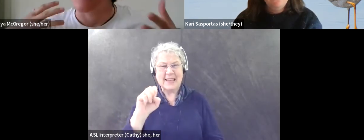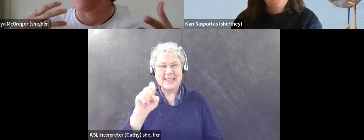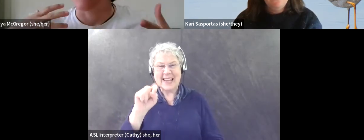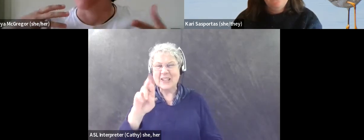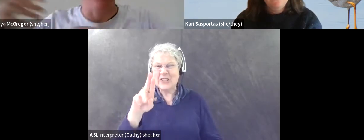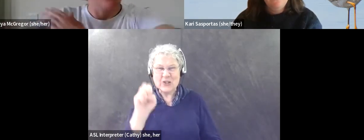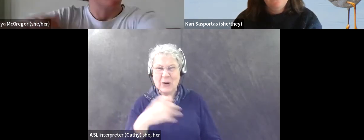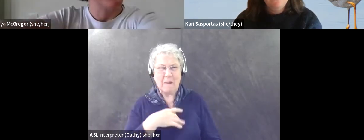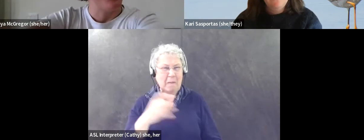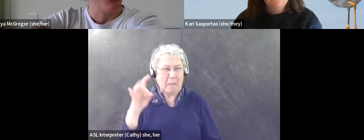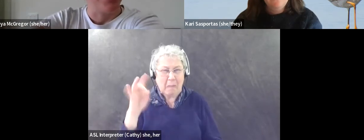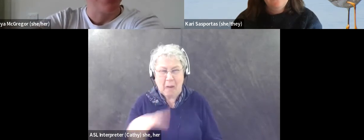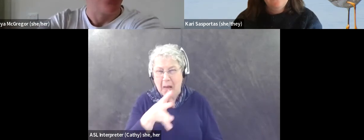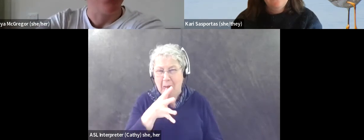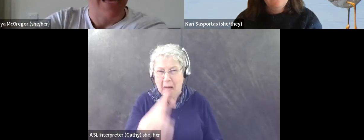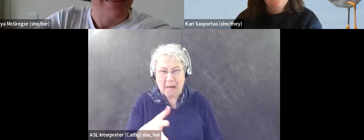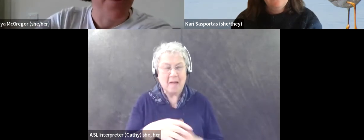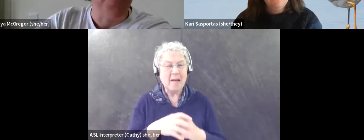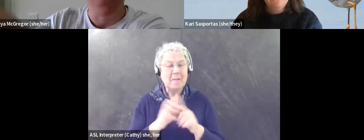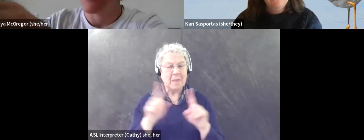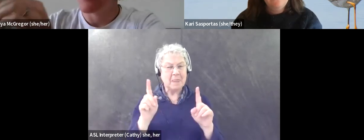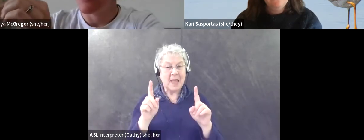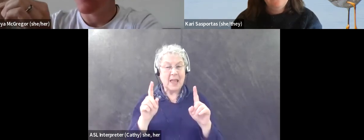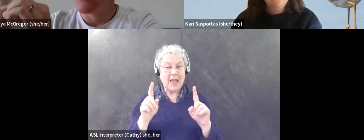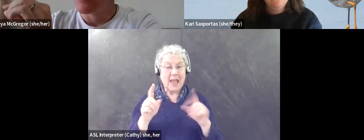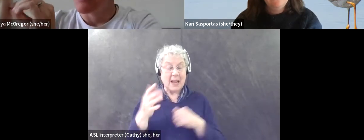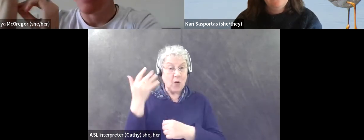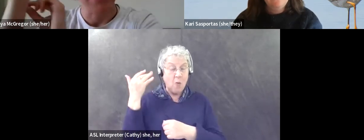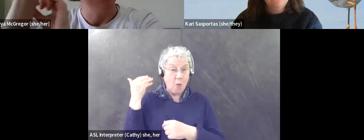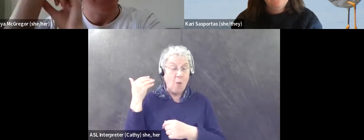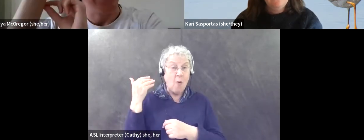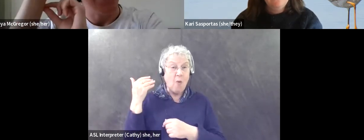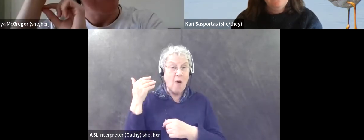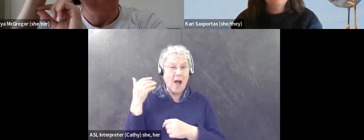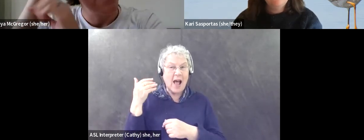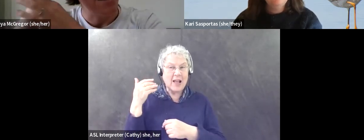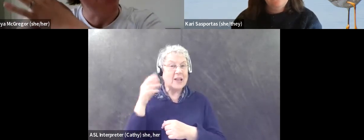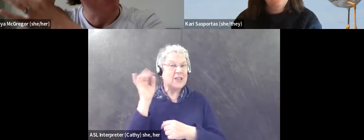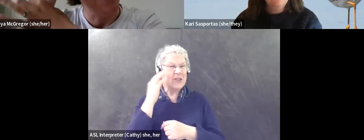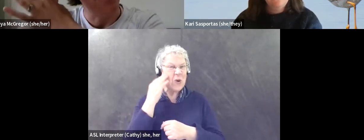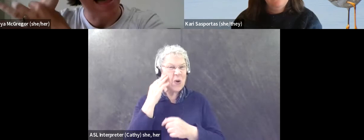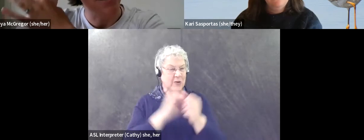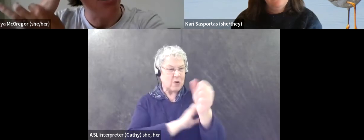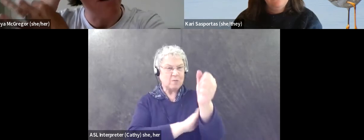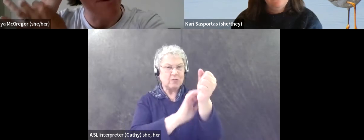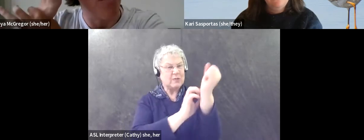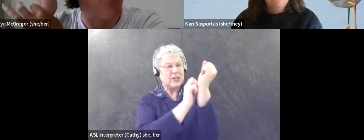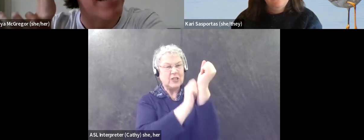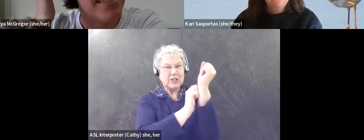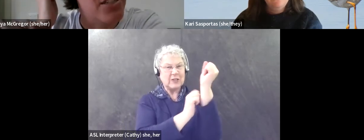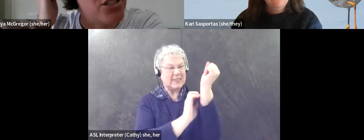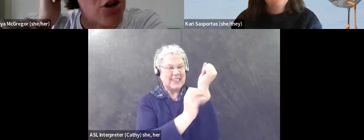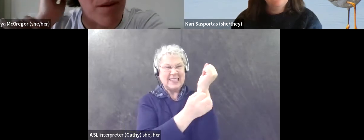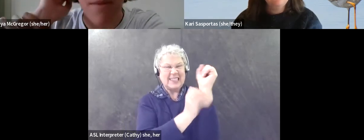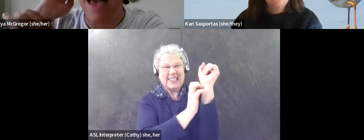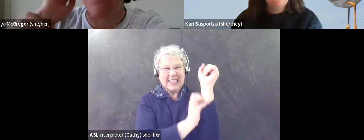know like, uh, even long sleeve t-shirts, I used to hate them because the, the seam around the cuff, I could feel that rubbing on my